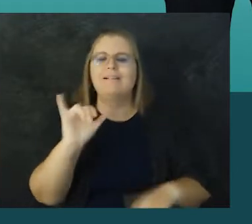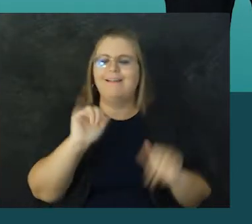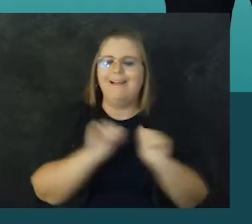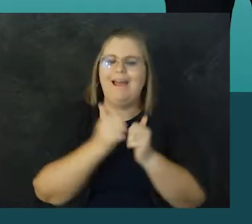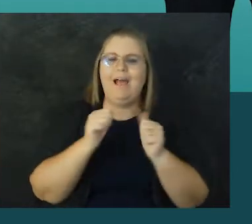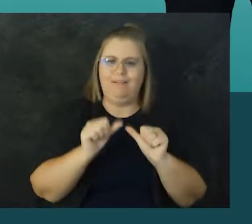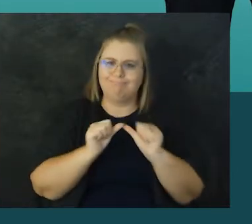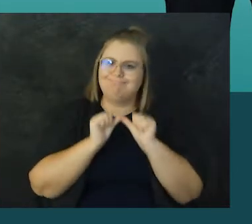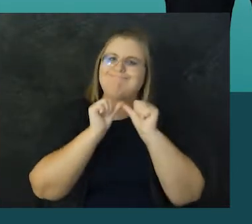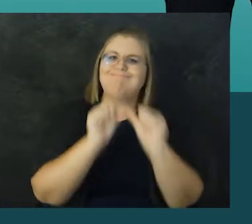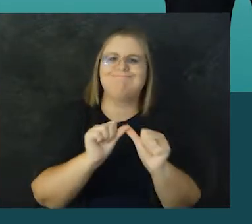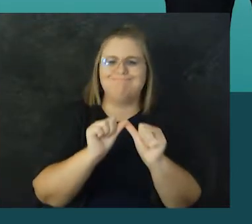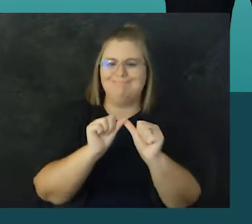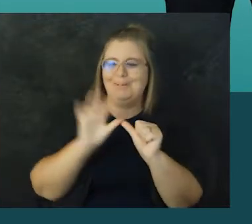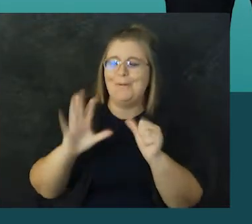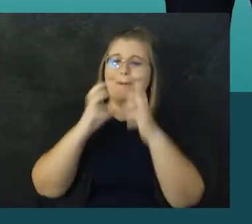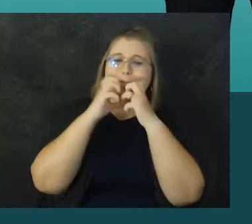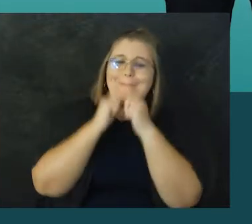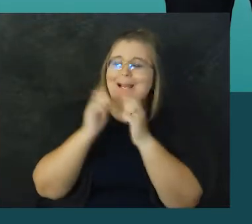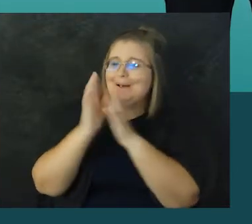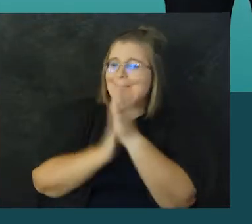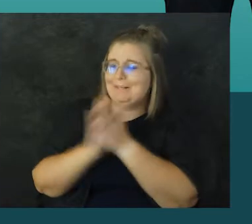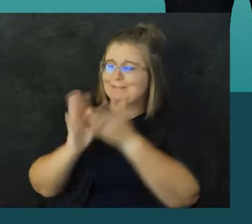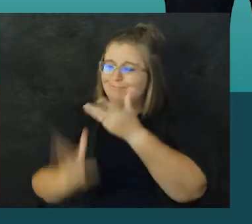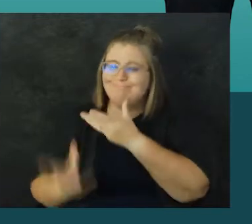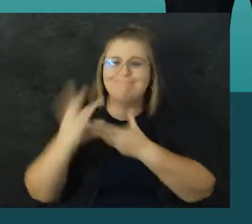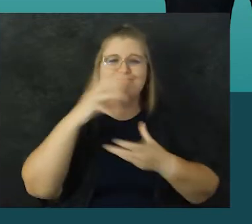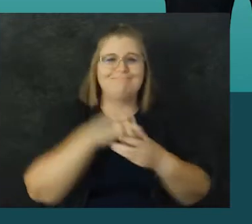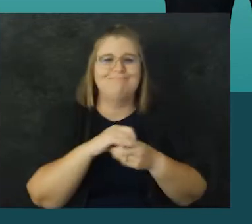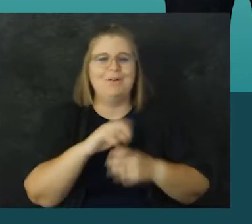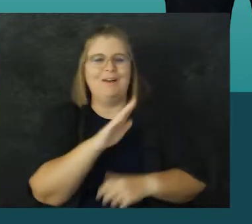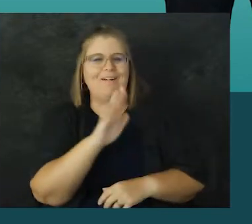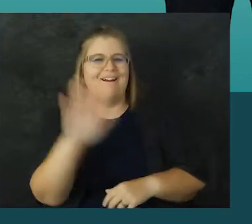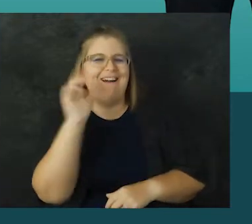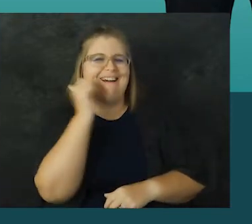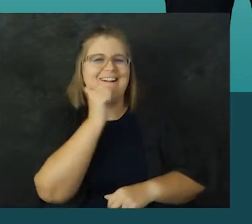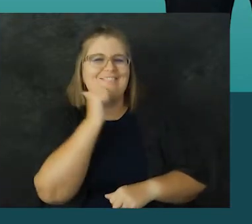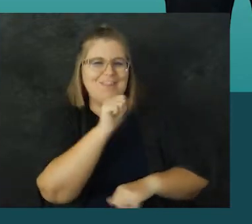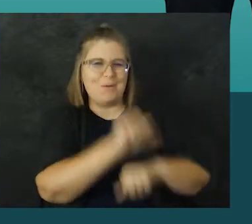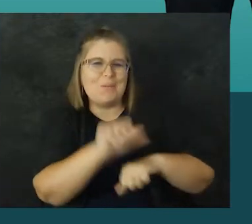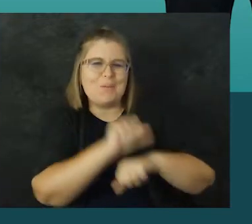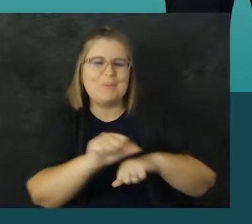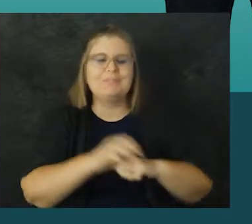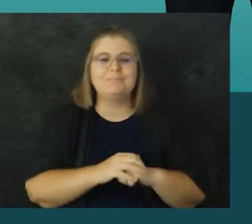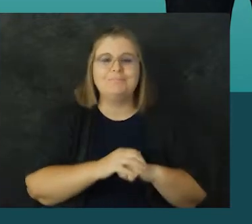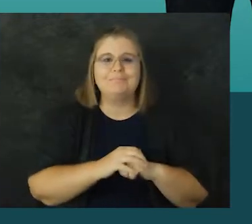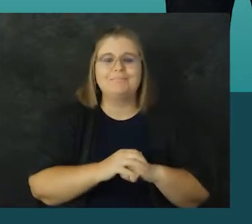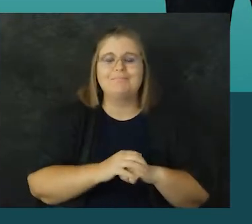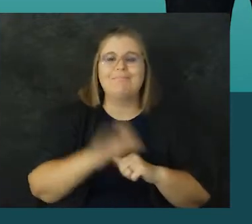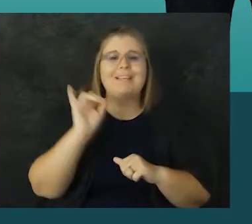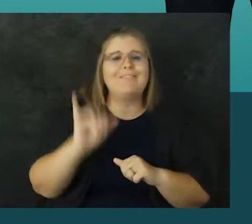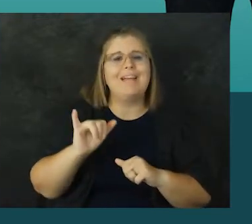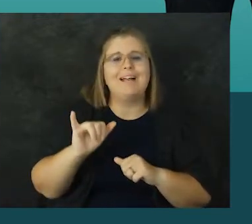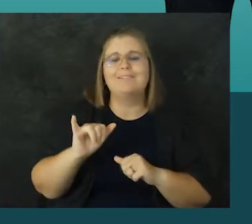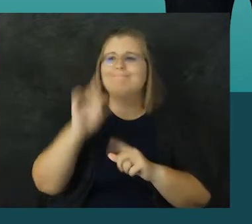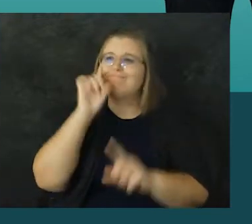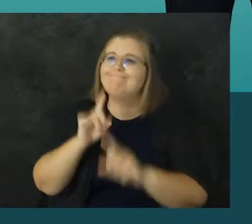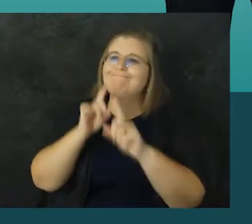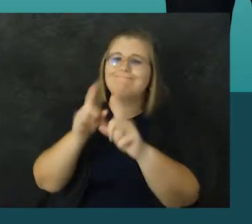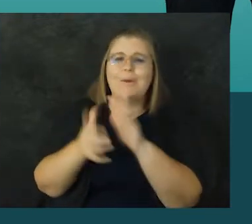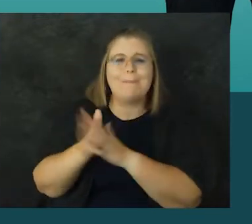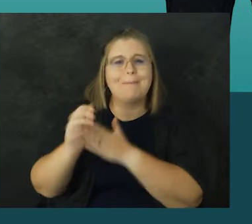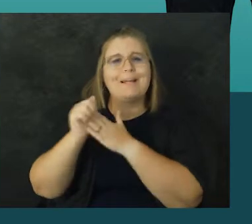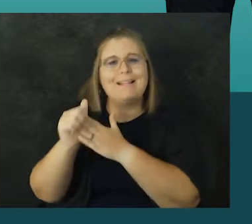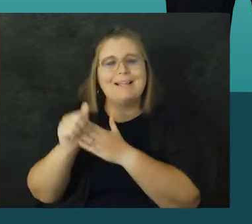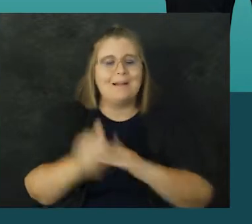what they've learned, how they've continuously found ways to infuse their personal passions into their work. From